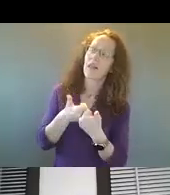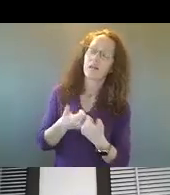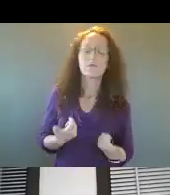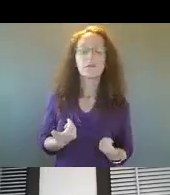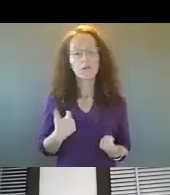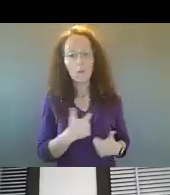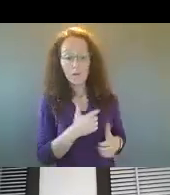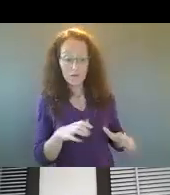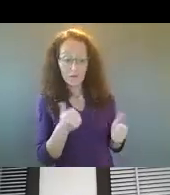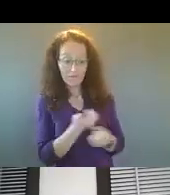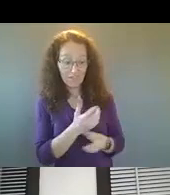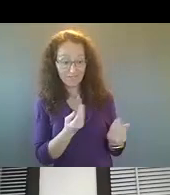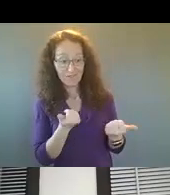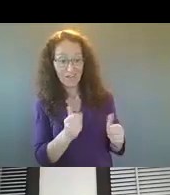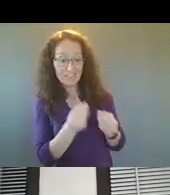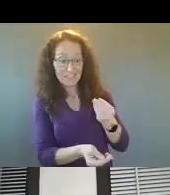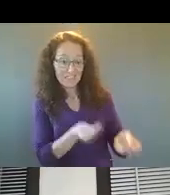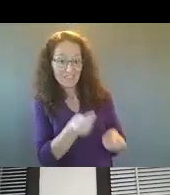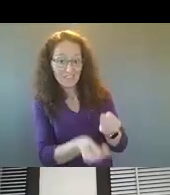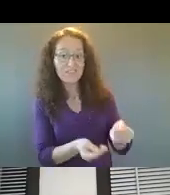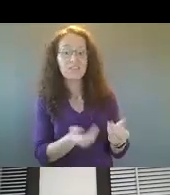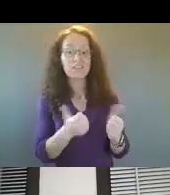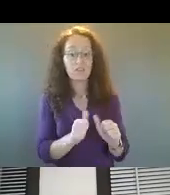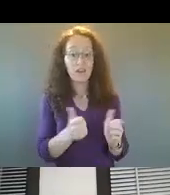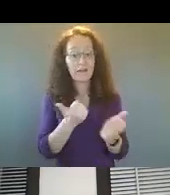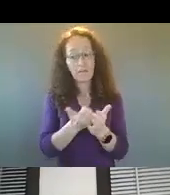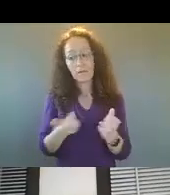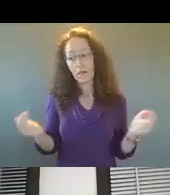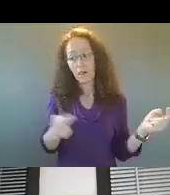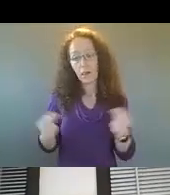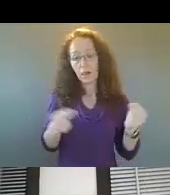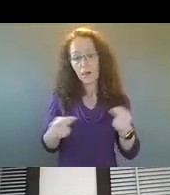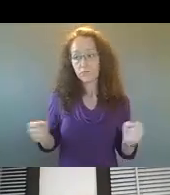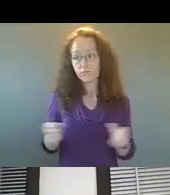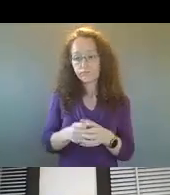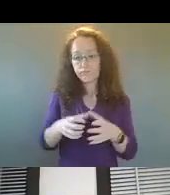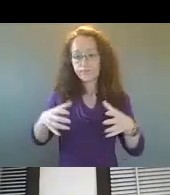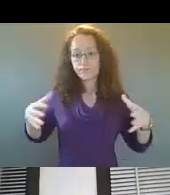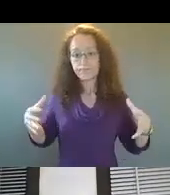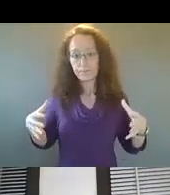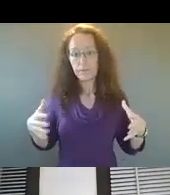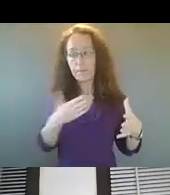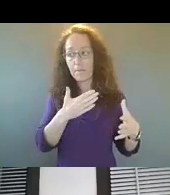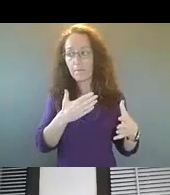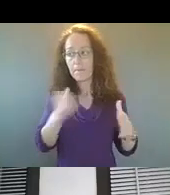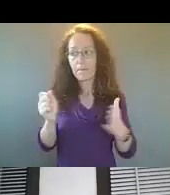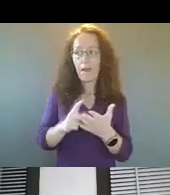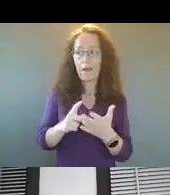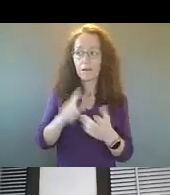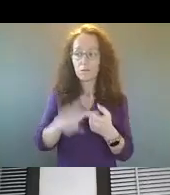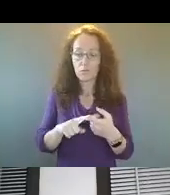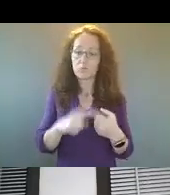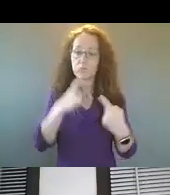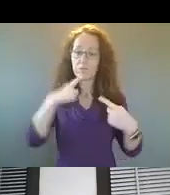give them that, uh, and getting those resources back up to, uh, where we believe, uh, they can effectively do that job,